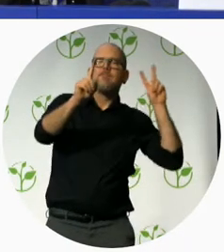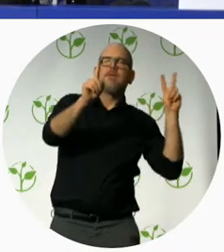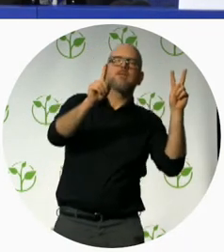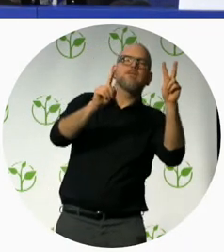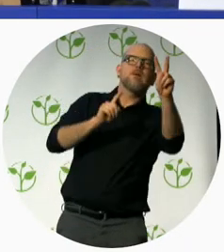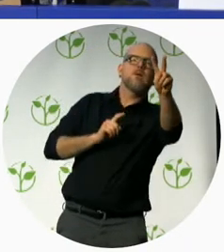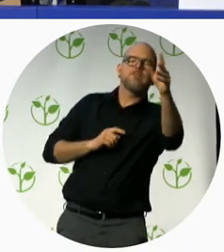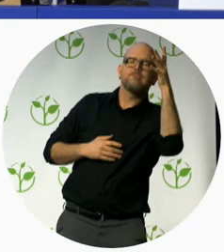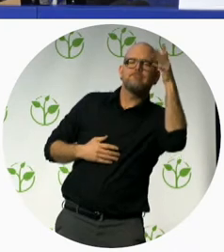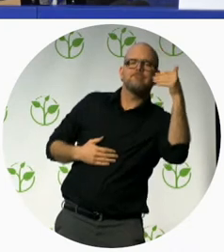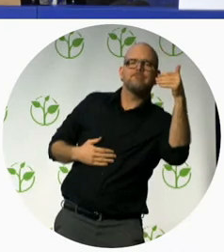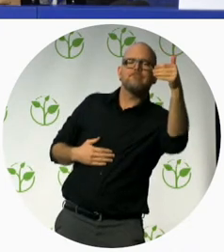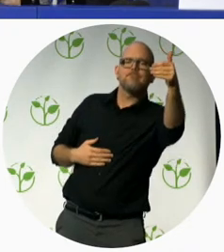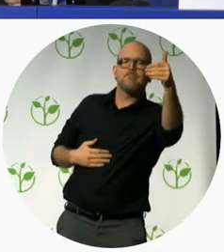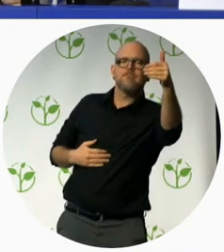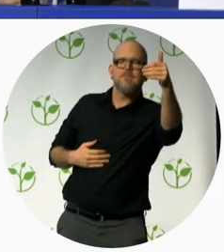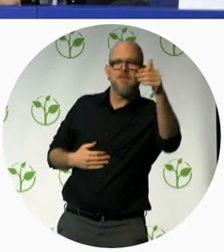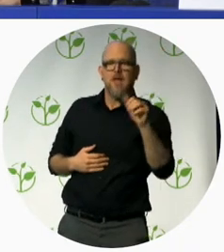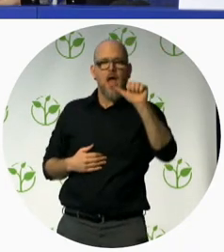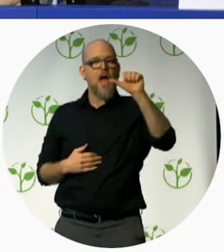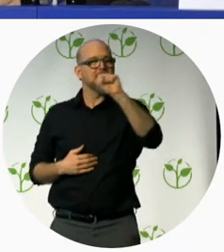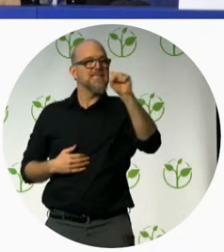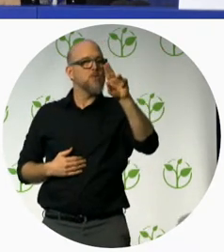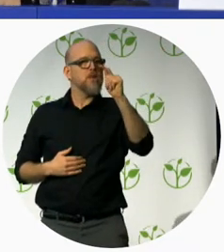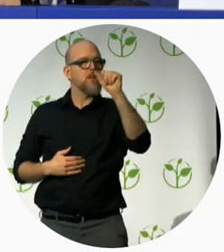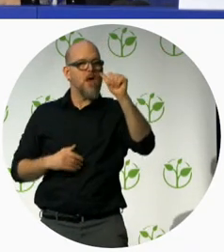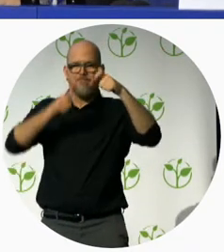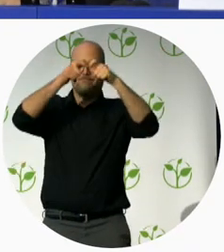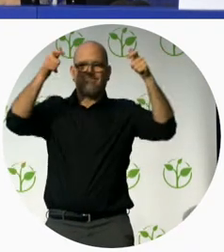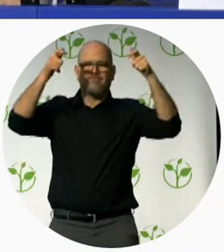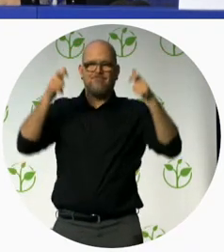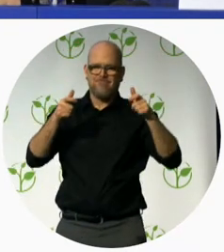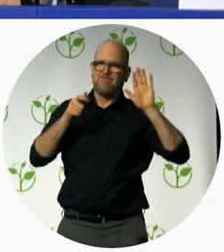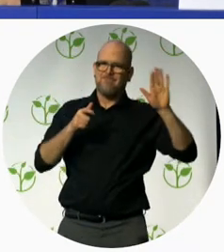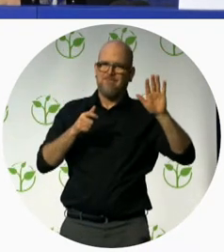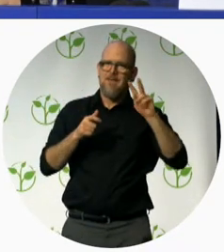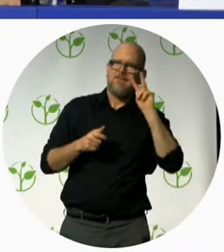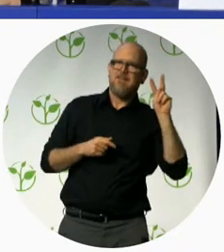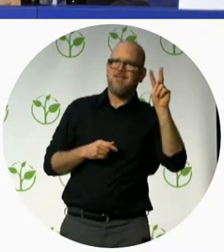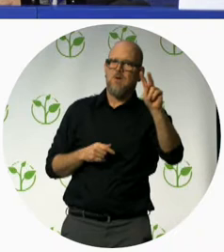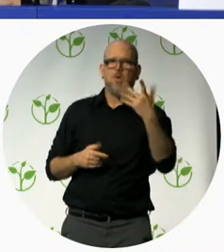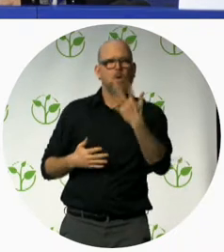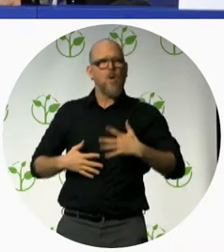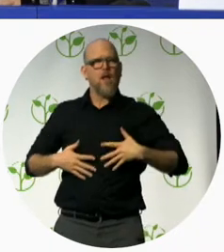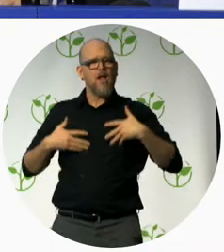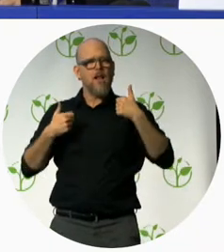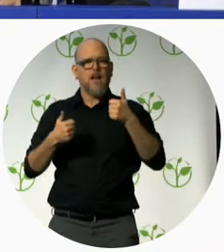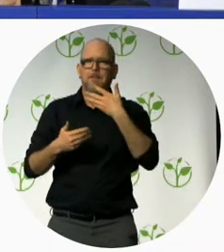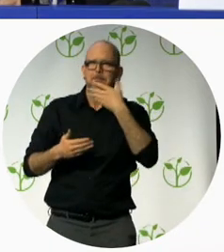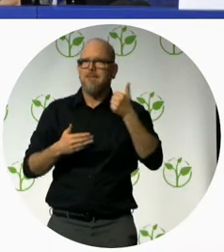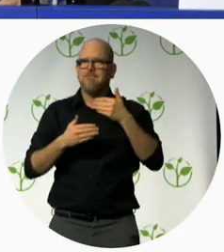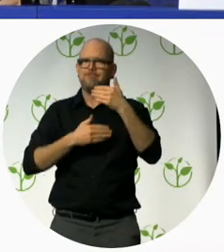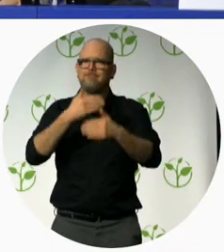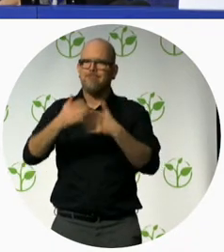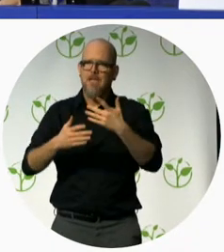the health and quality of life in Israel by providing quality medical care and health experience placing the person his dignity